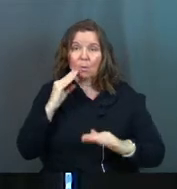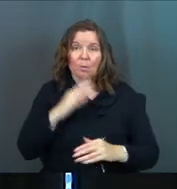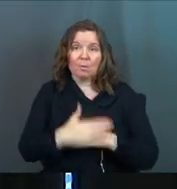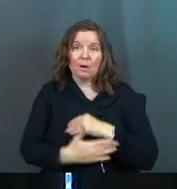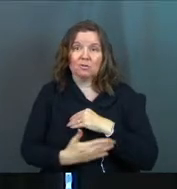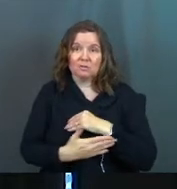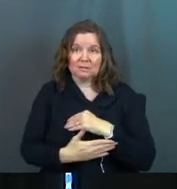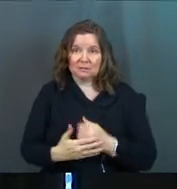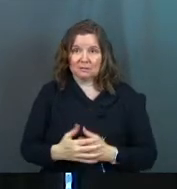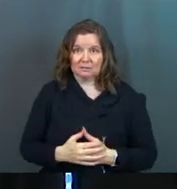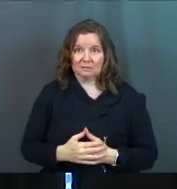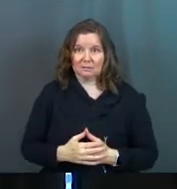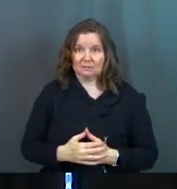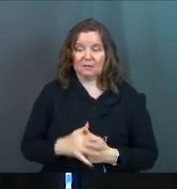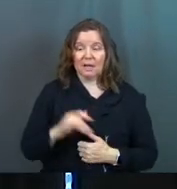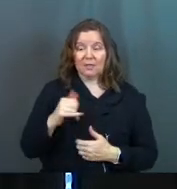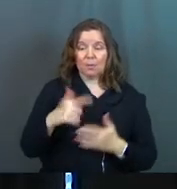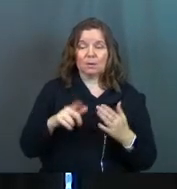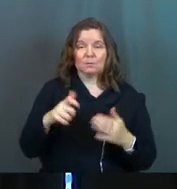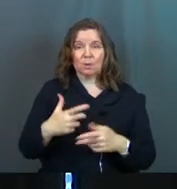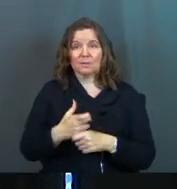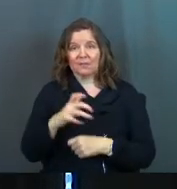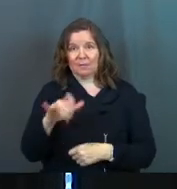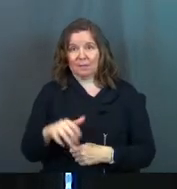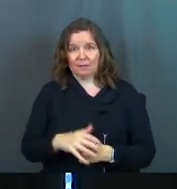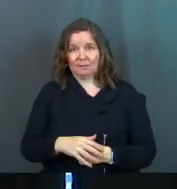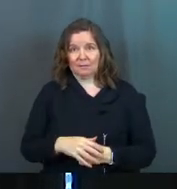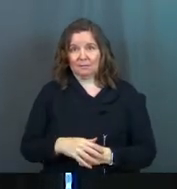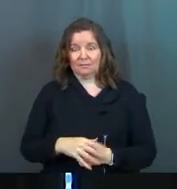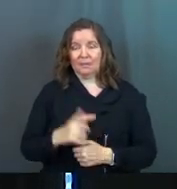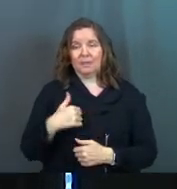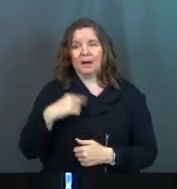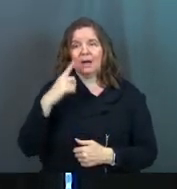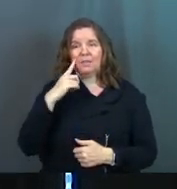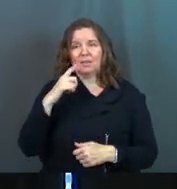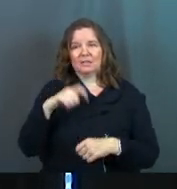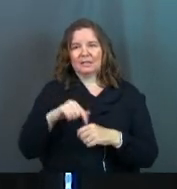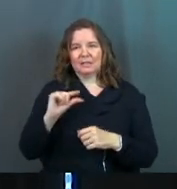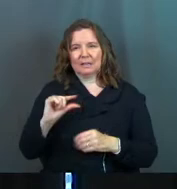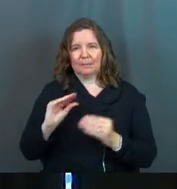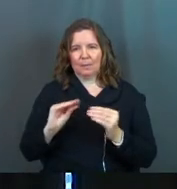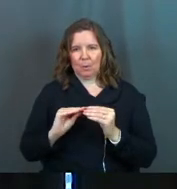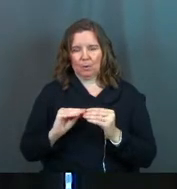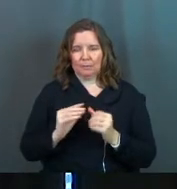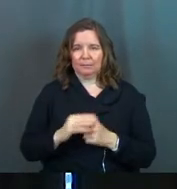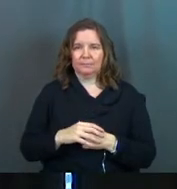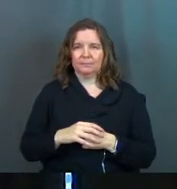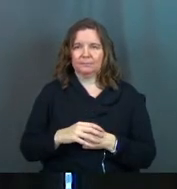countries. And that's what we're supposed to get from that. But I think there's a tiny bit more.